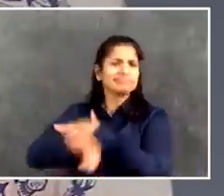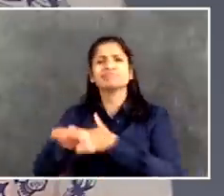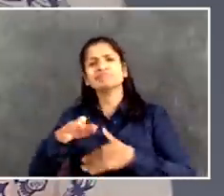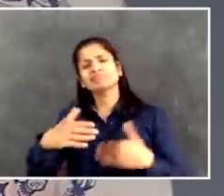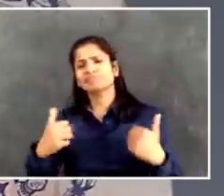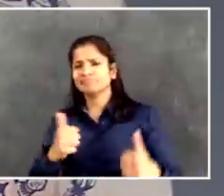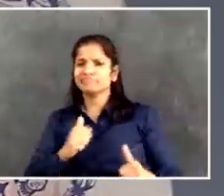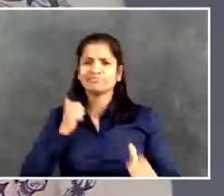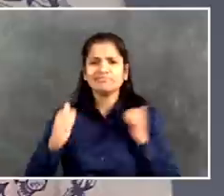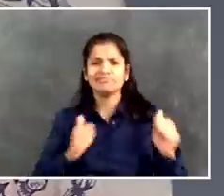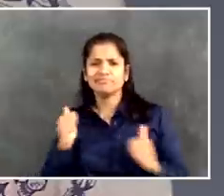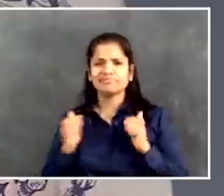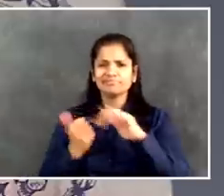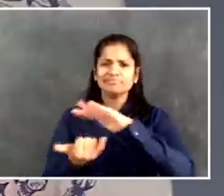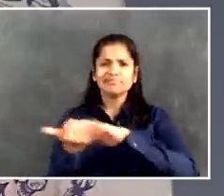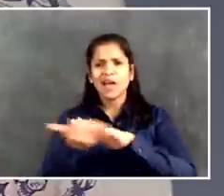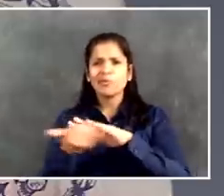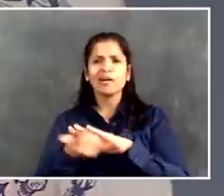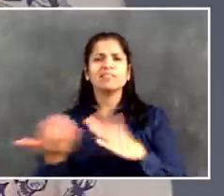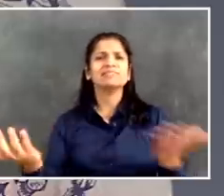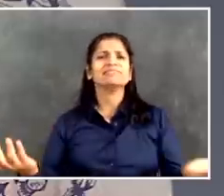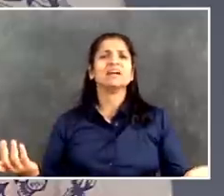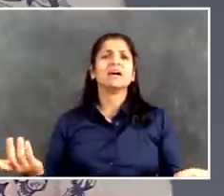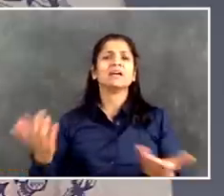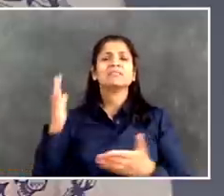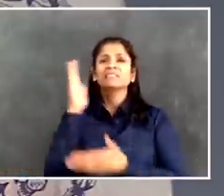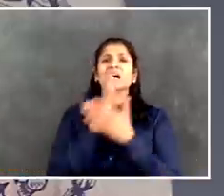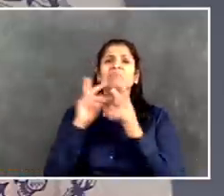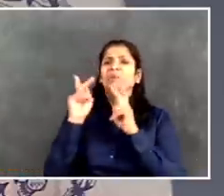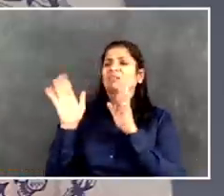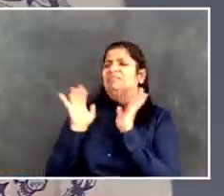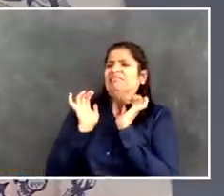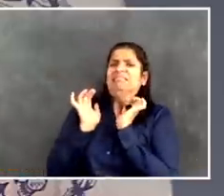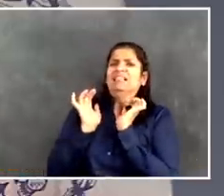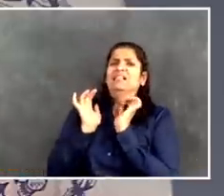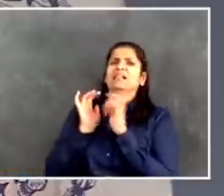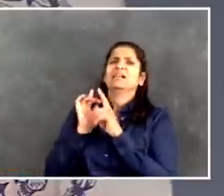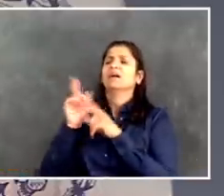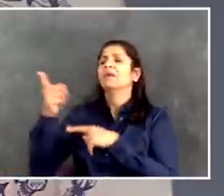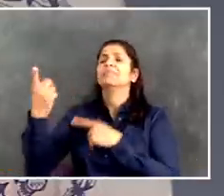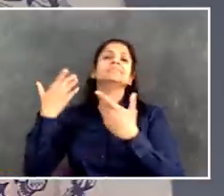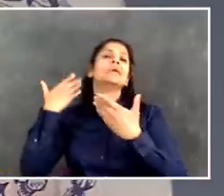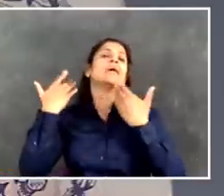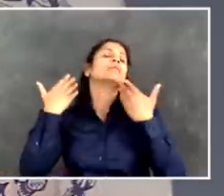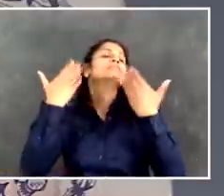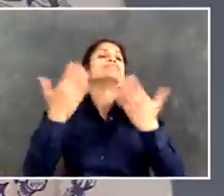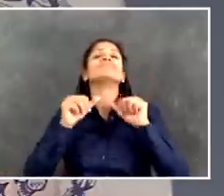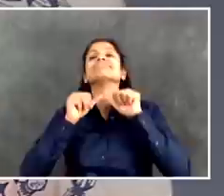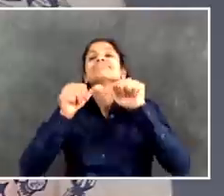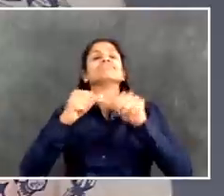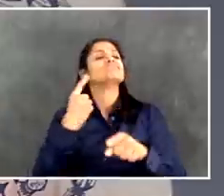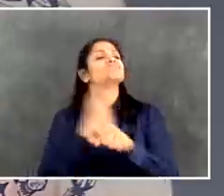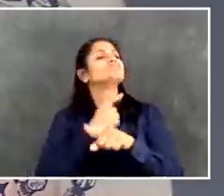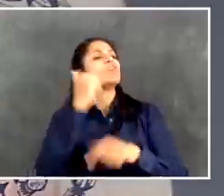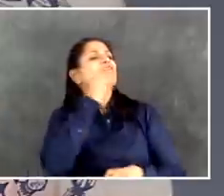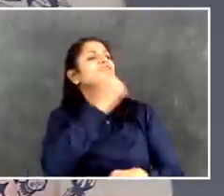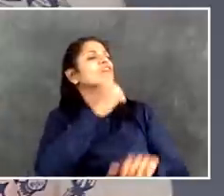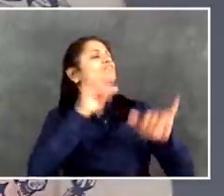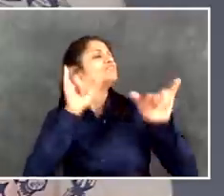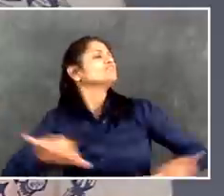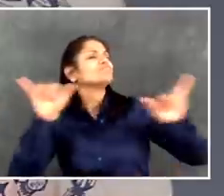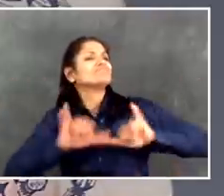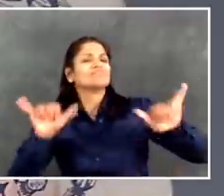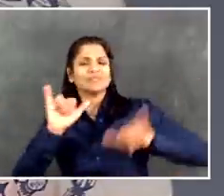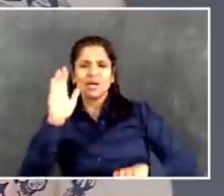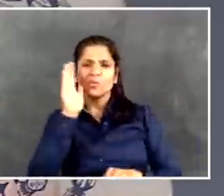know, the lives that we have had. So I do not start with the assumption there's going to be a radical shift. But I